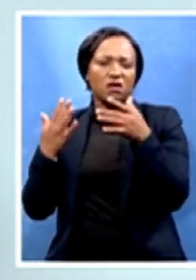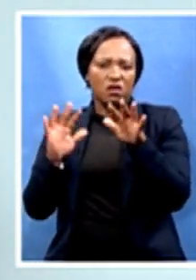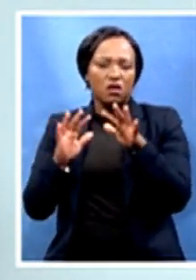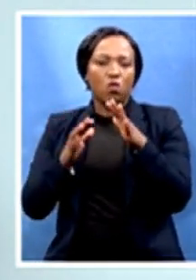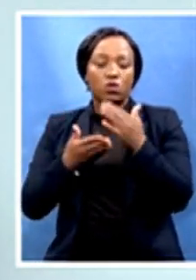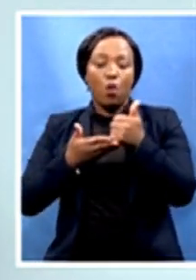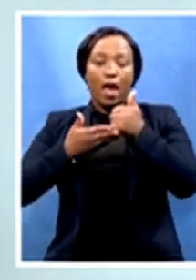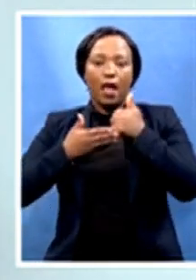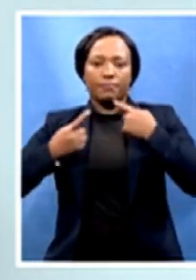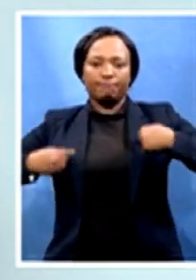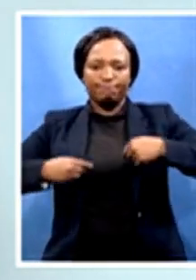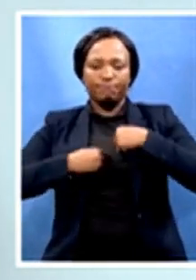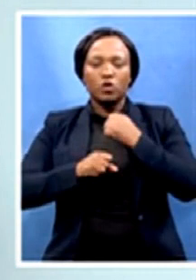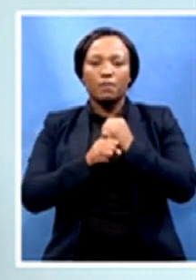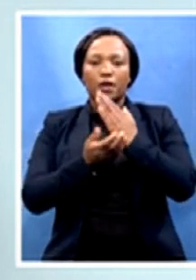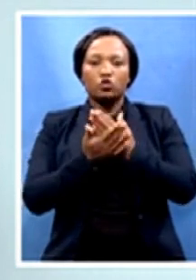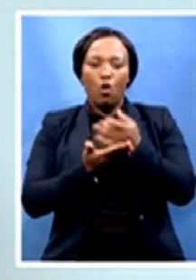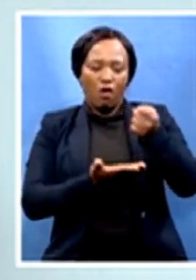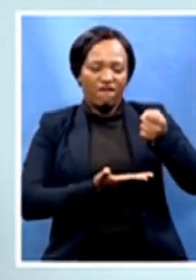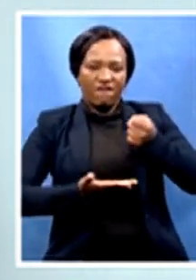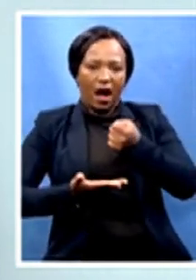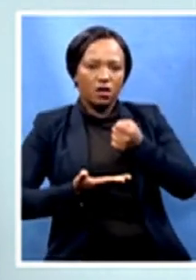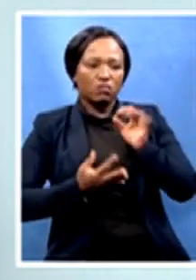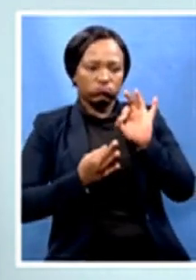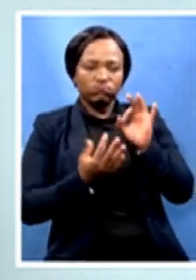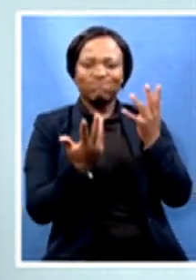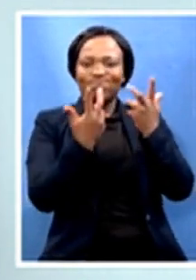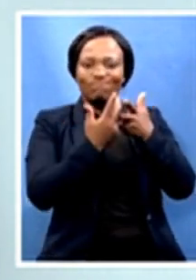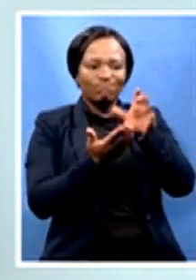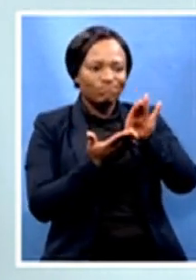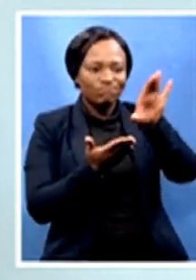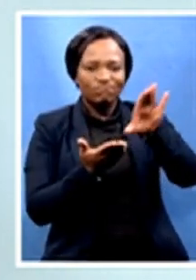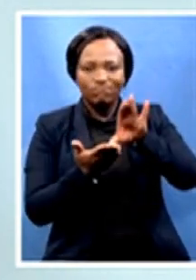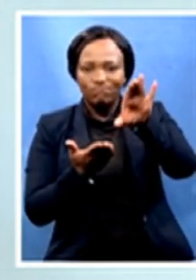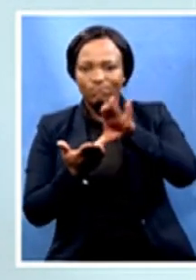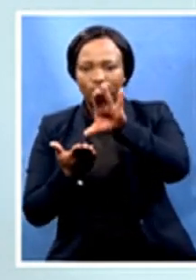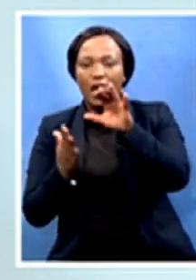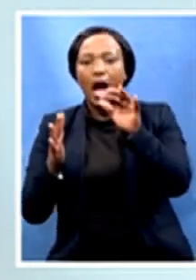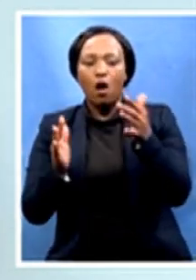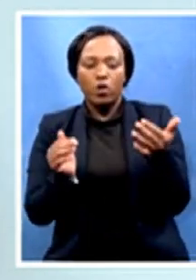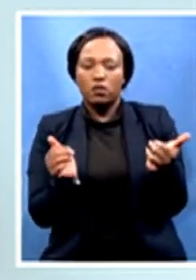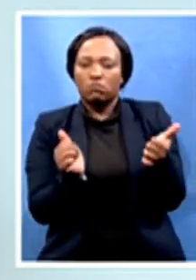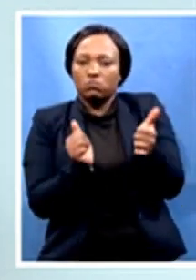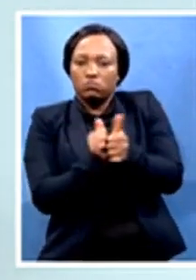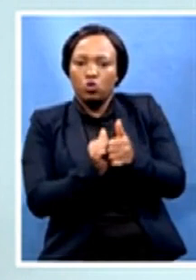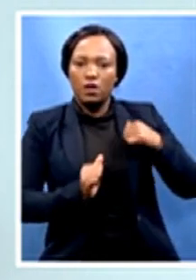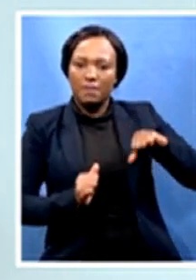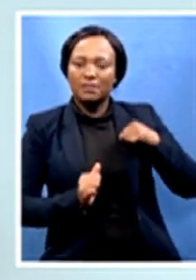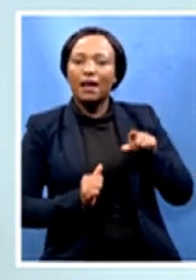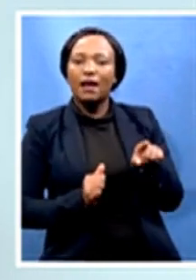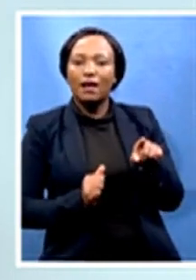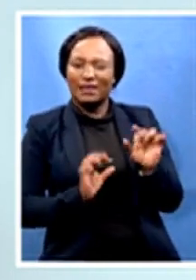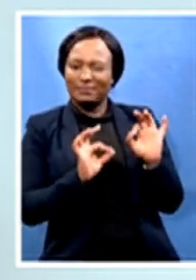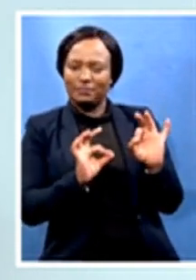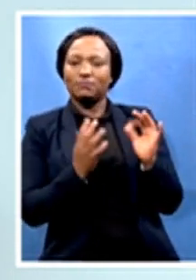supposed to be is this collaboration with municipalities. I think if you have a, when the local economic development